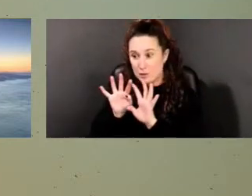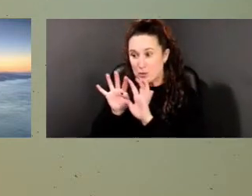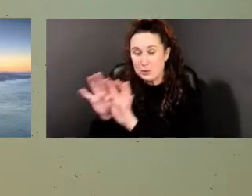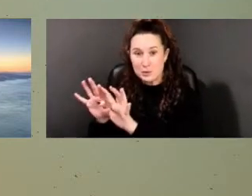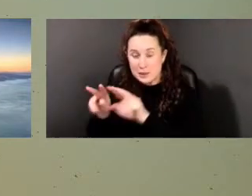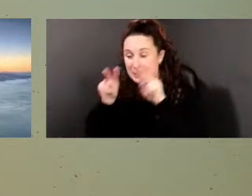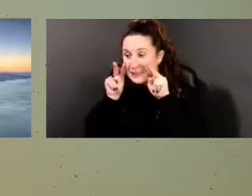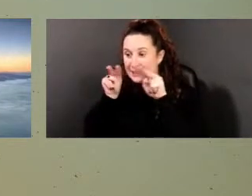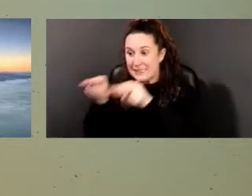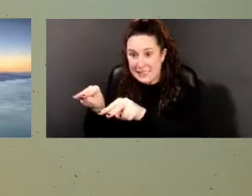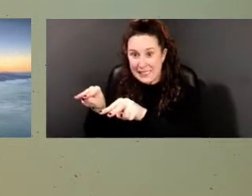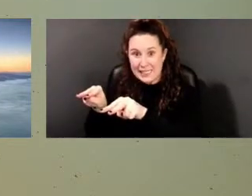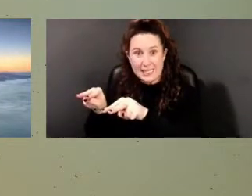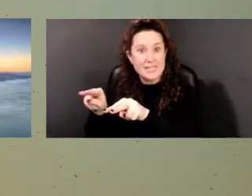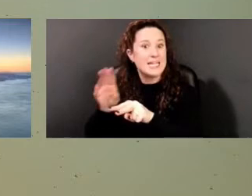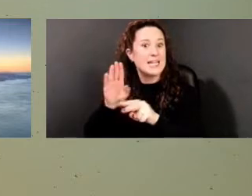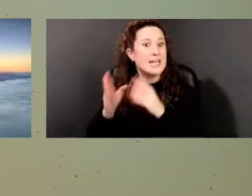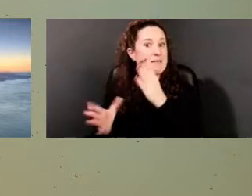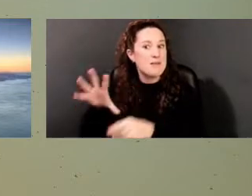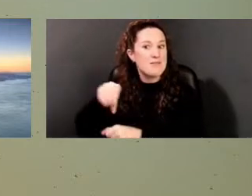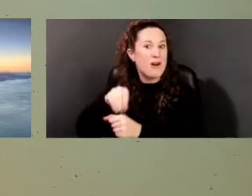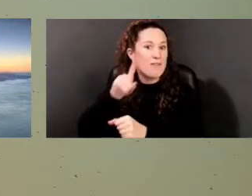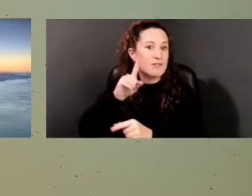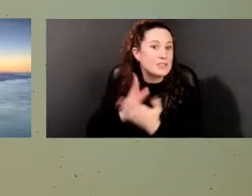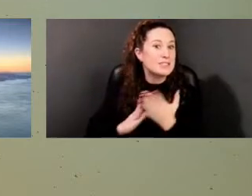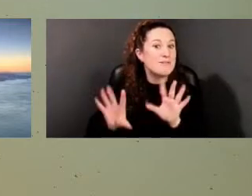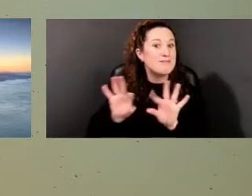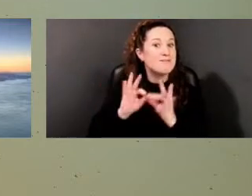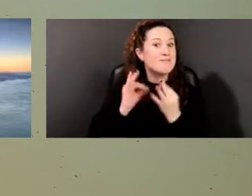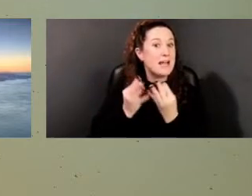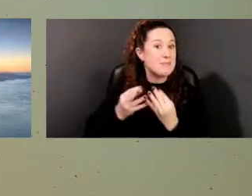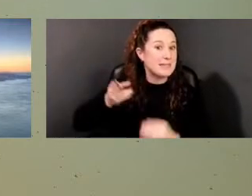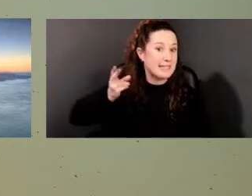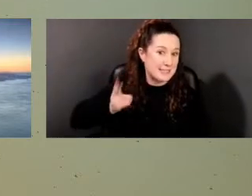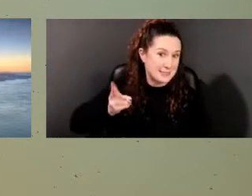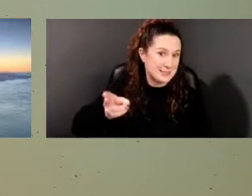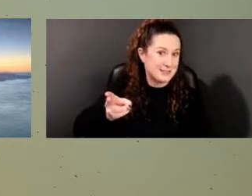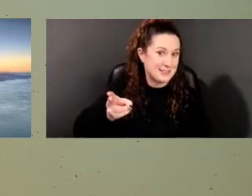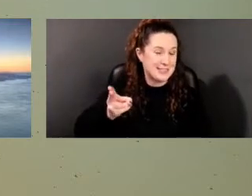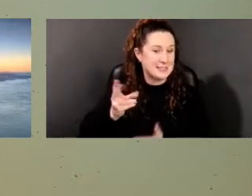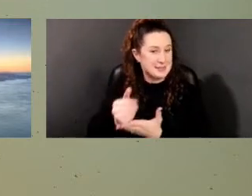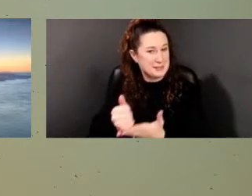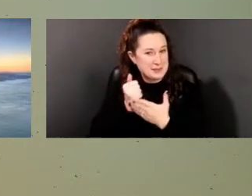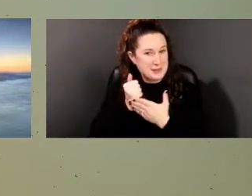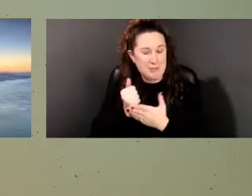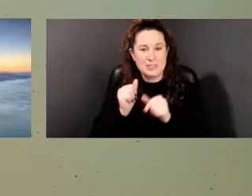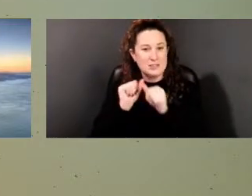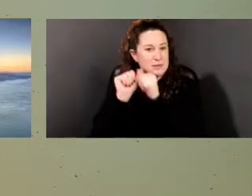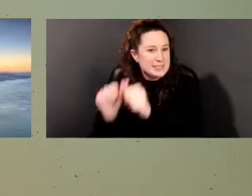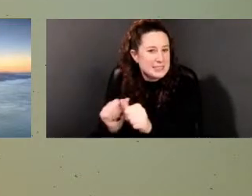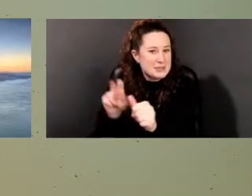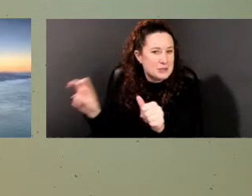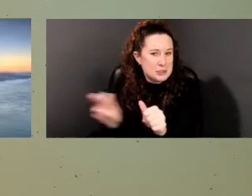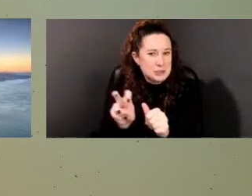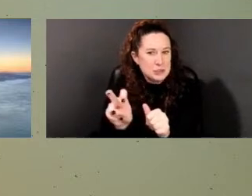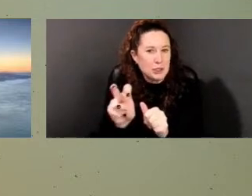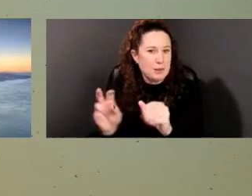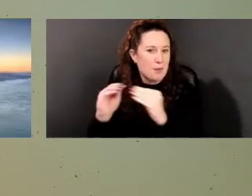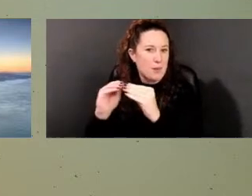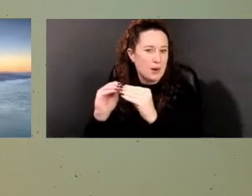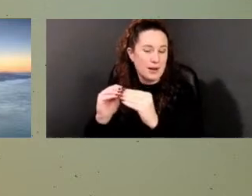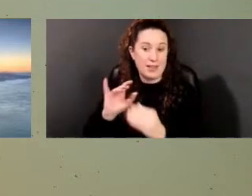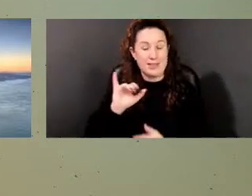do, uh, family history so that we can take, take this even further. But that was my